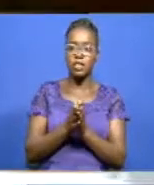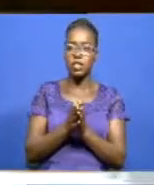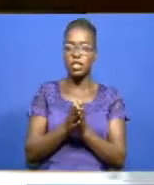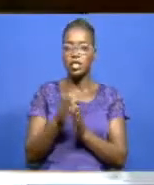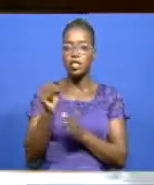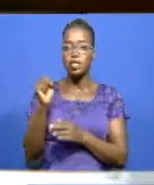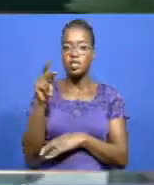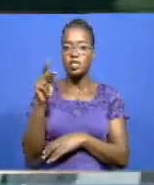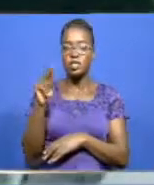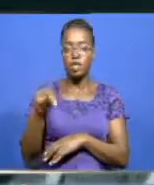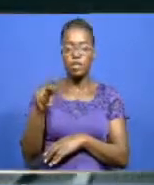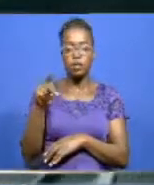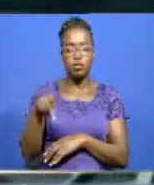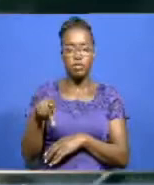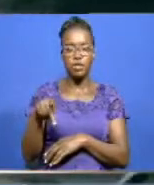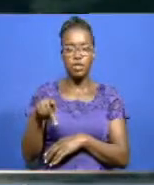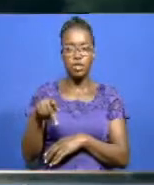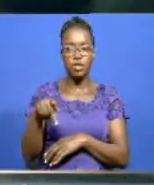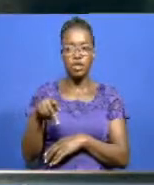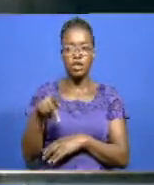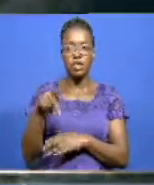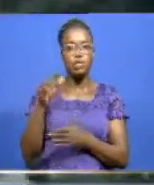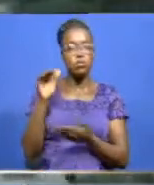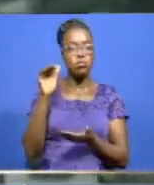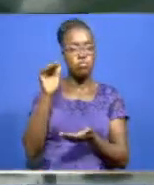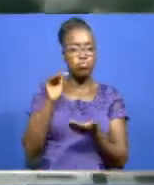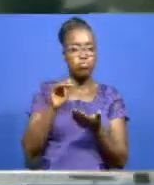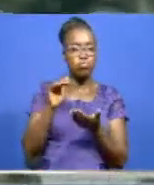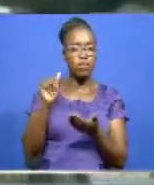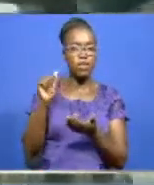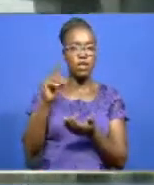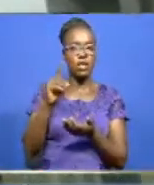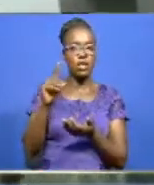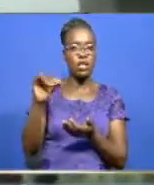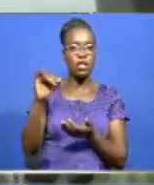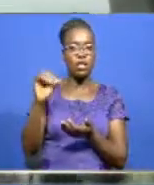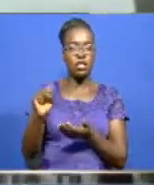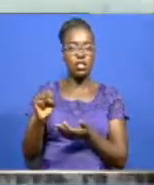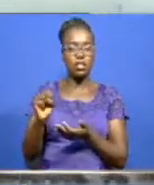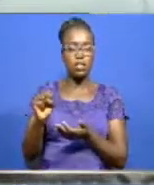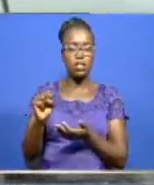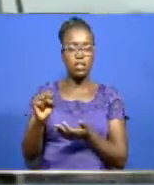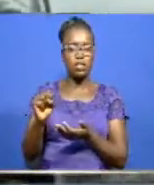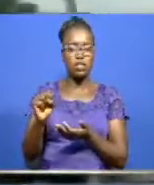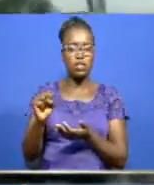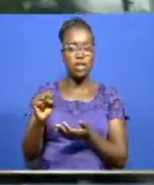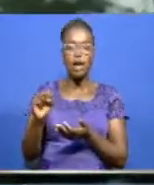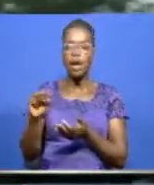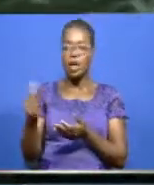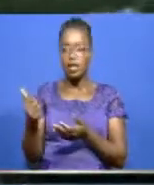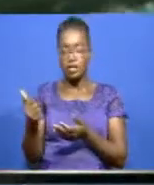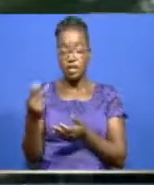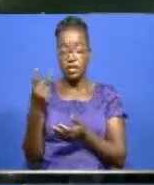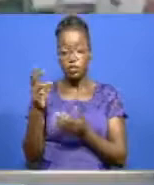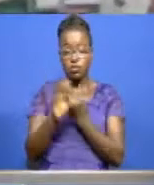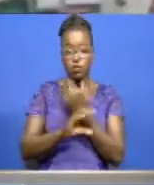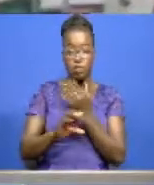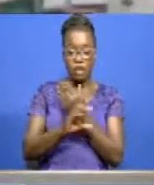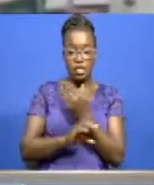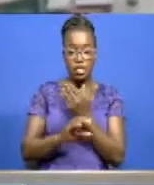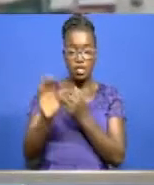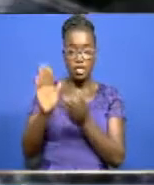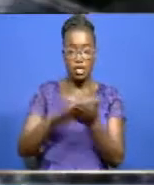to slash its sovereign rating to Addis Ababa. Chad and Zambia have also applied for debt relief under the framework.